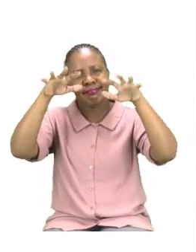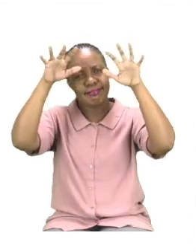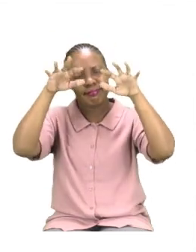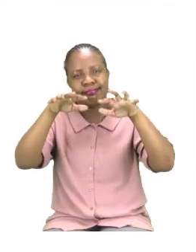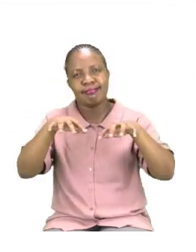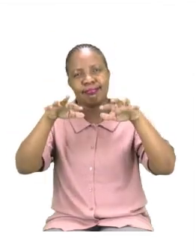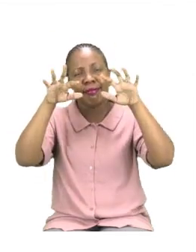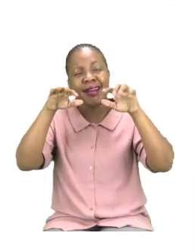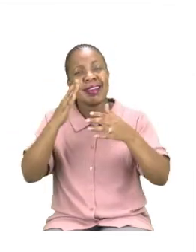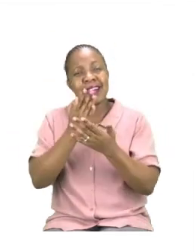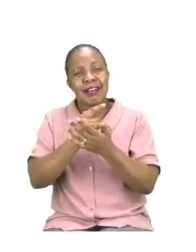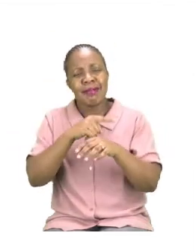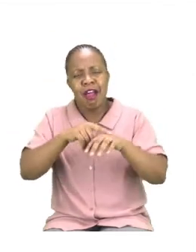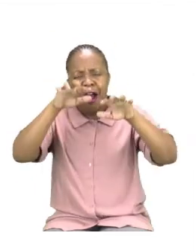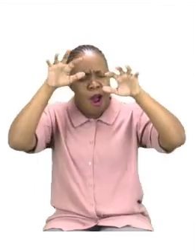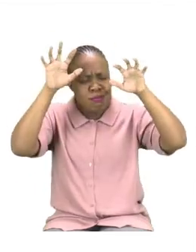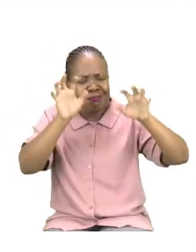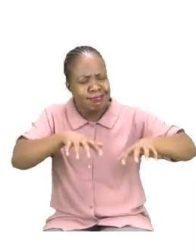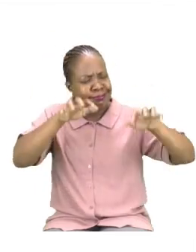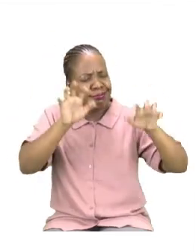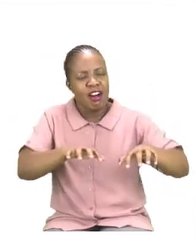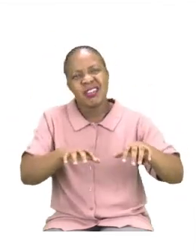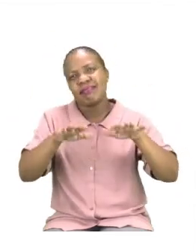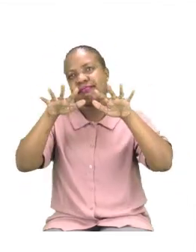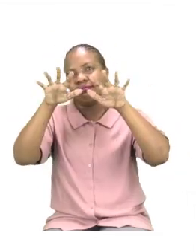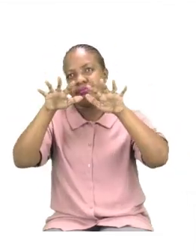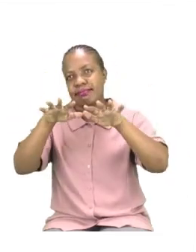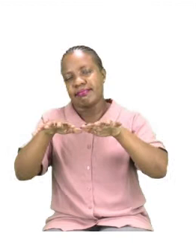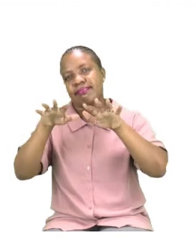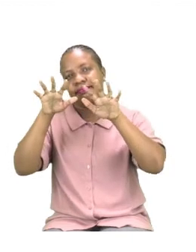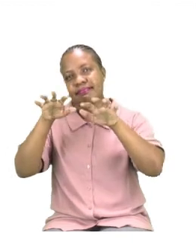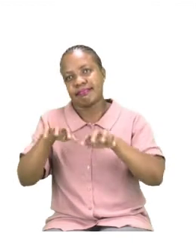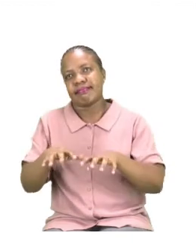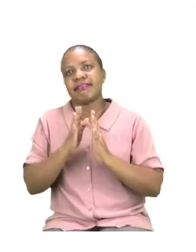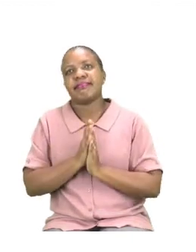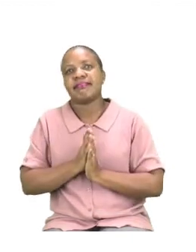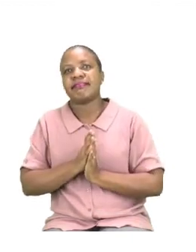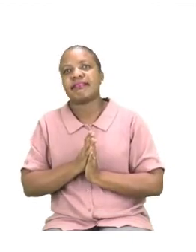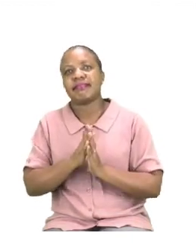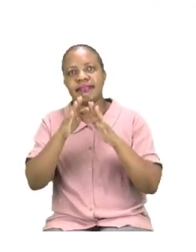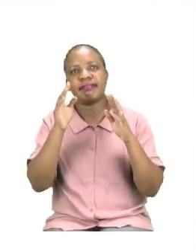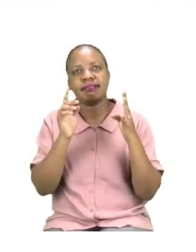sometimes be heavy or light. The next word is light.